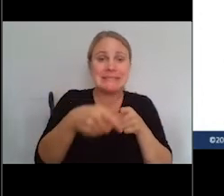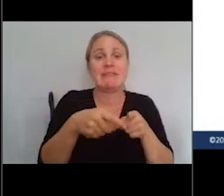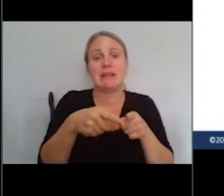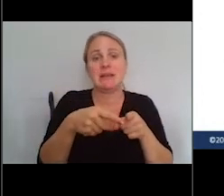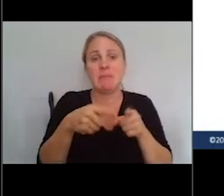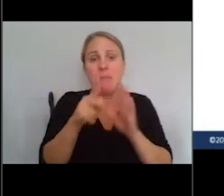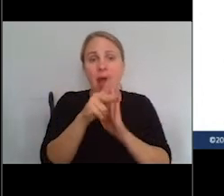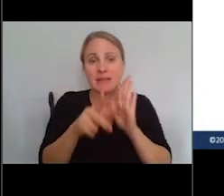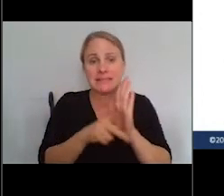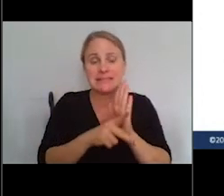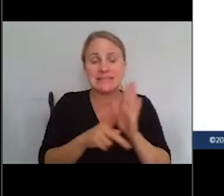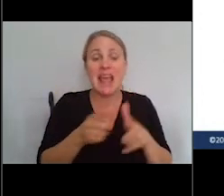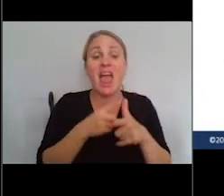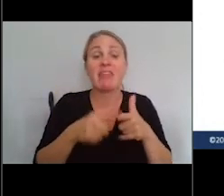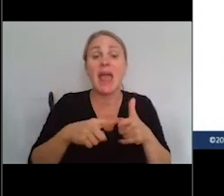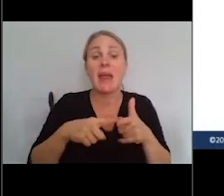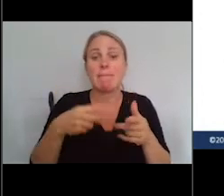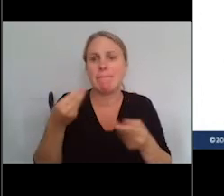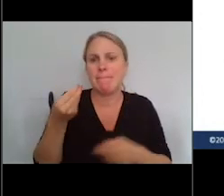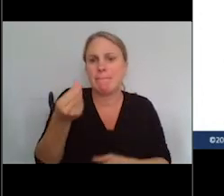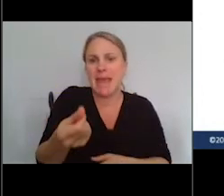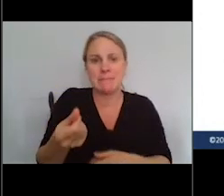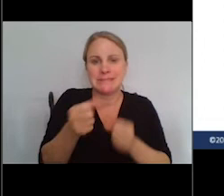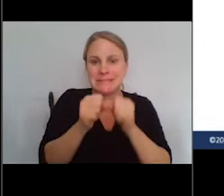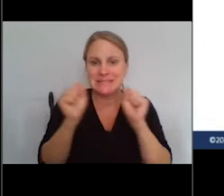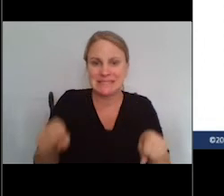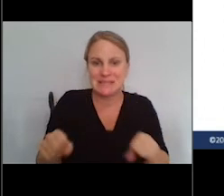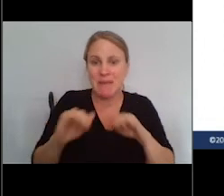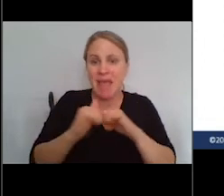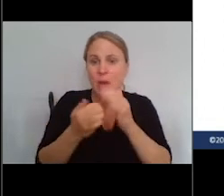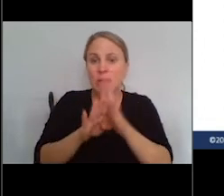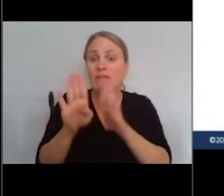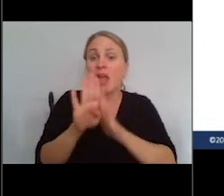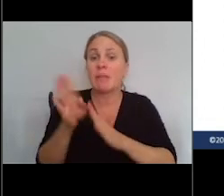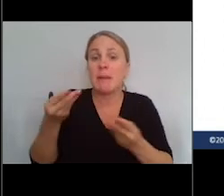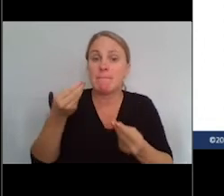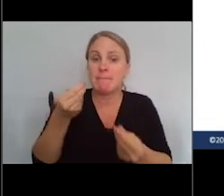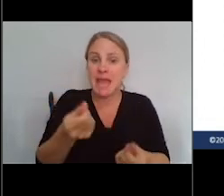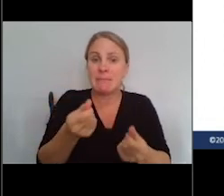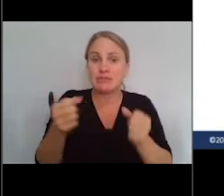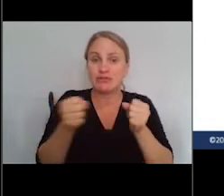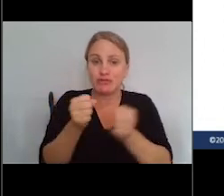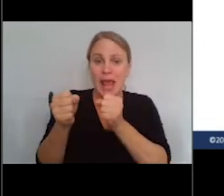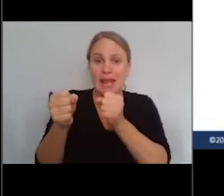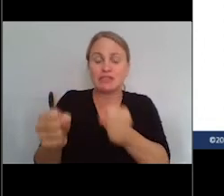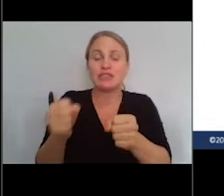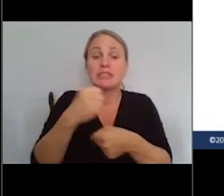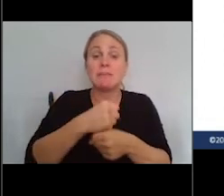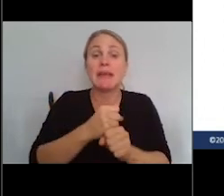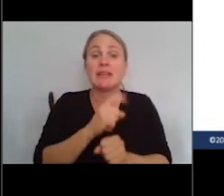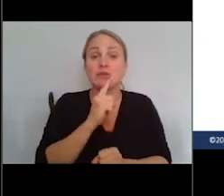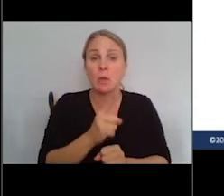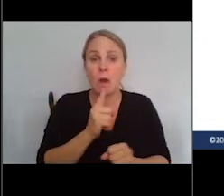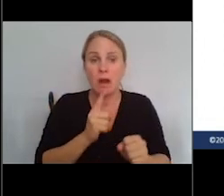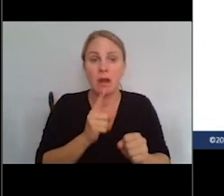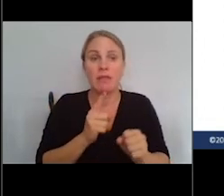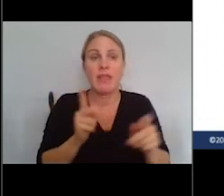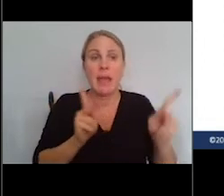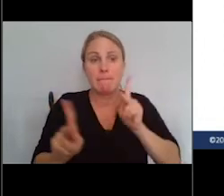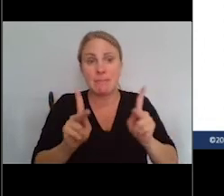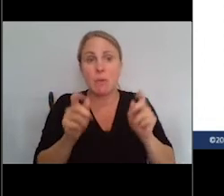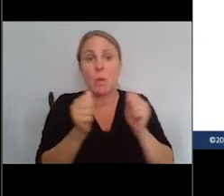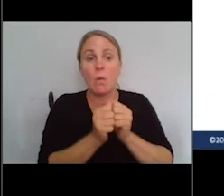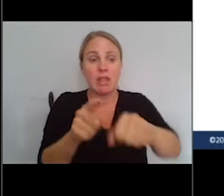second, payment systems. How do we develop payment strategies and policies to ensure that individuals with long COVID receive adequate